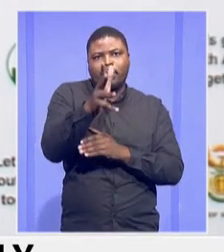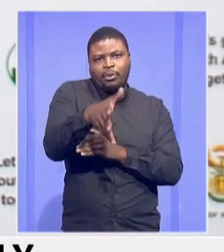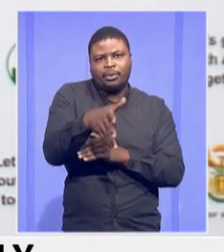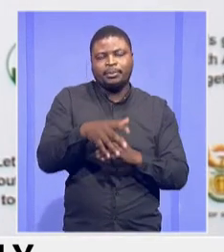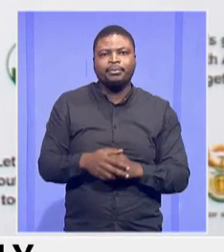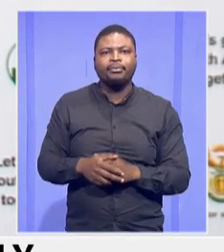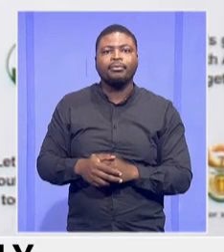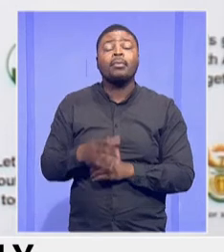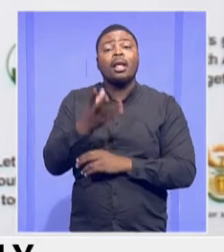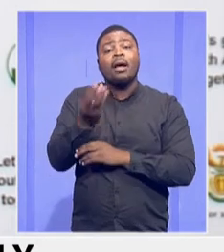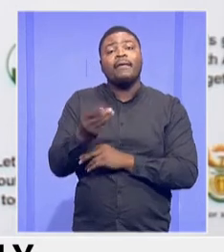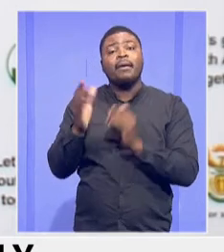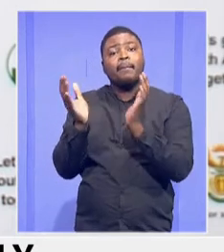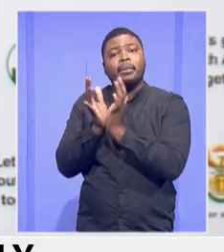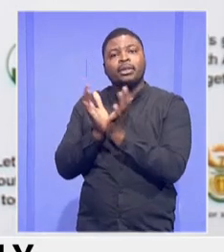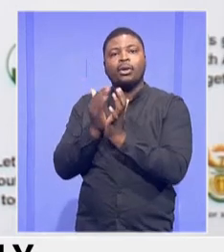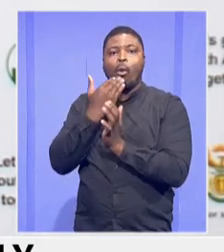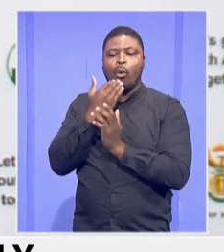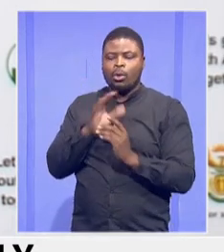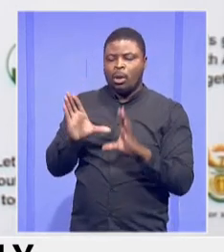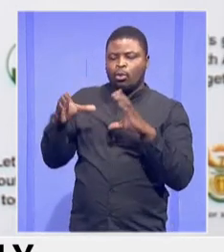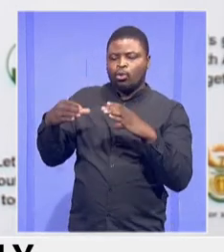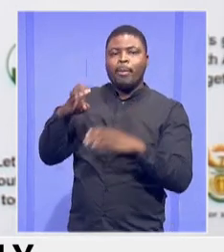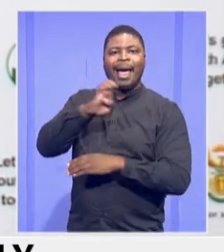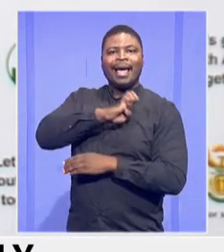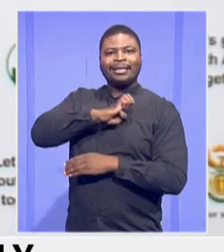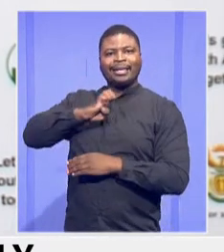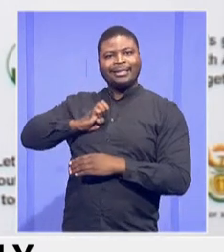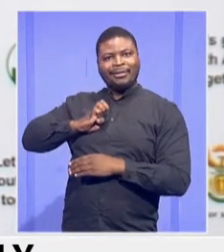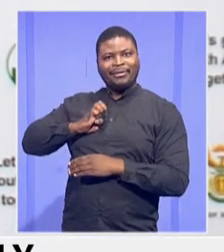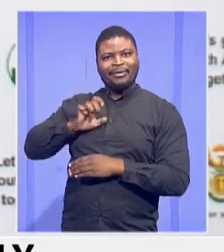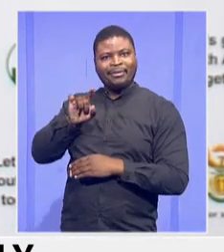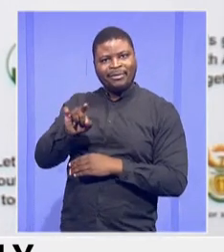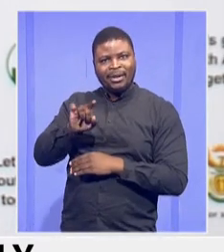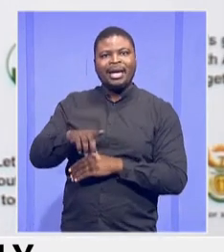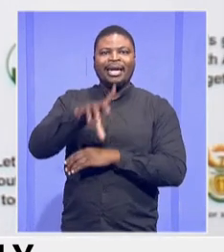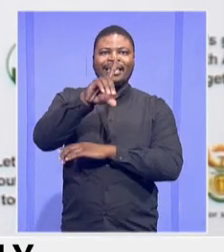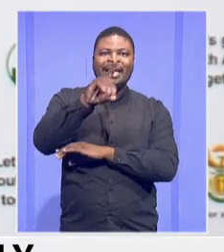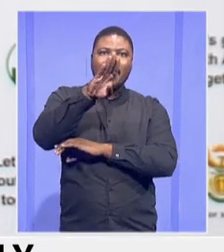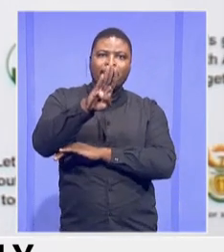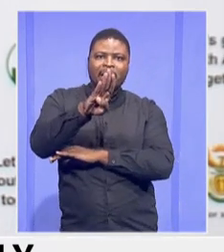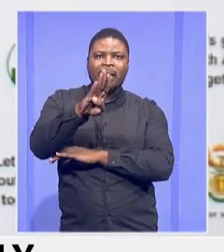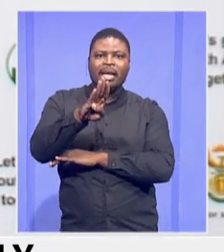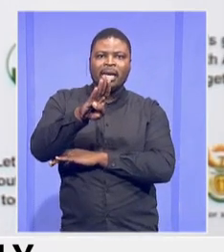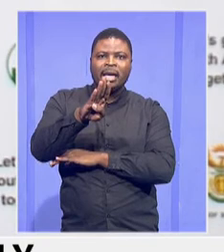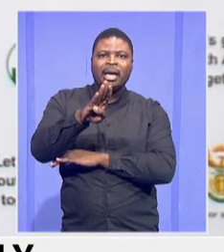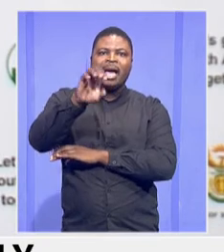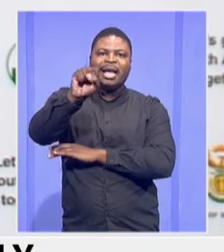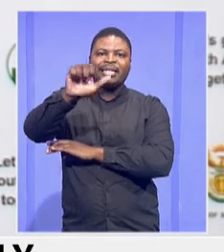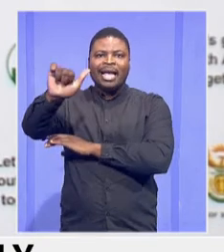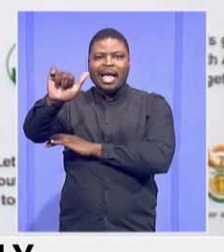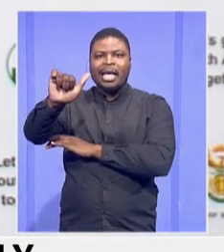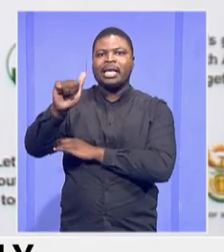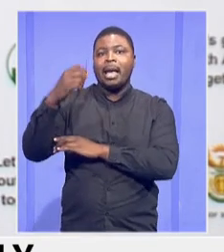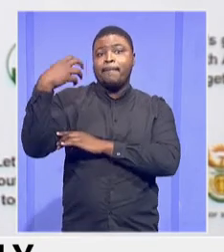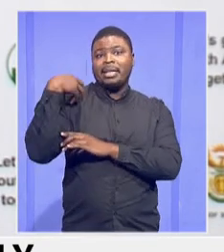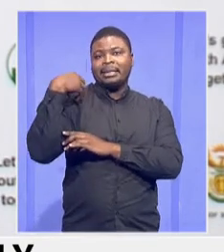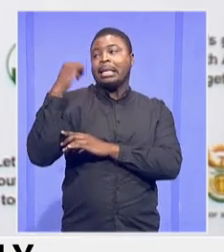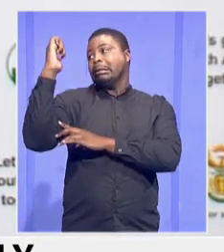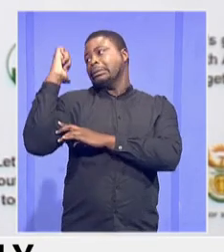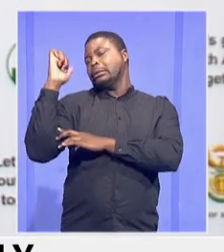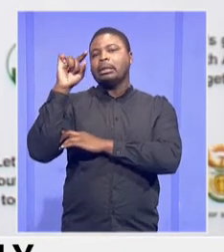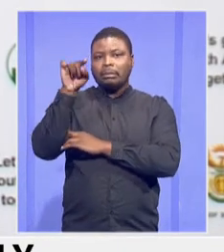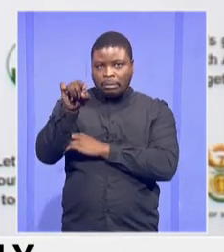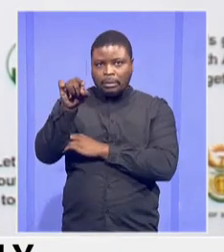with the group executive of DBSA minister only yesterday. And he assured